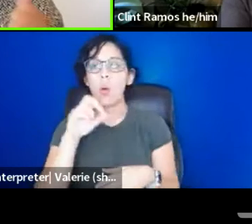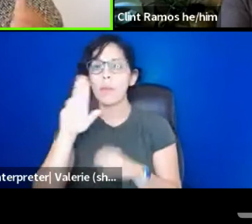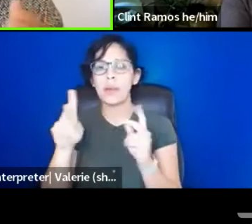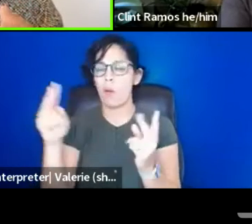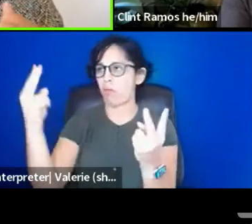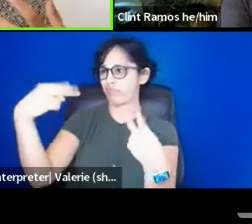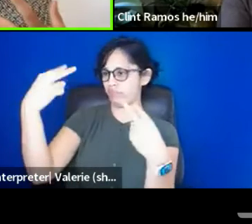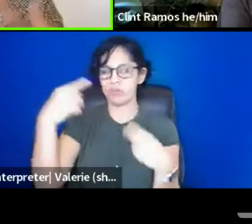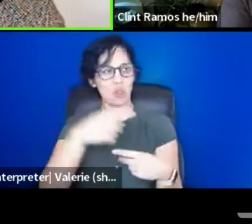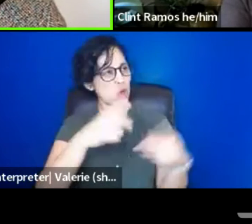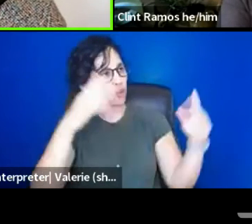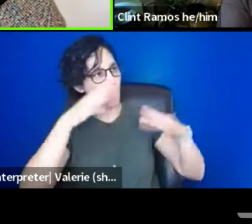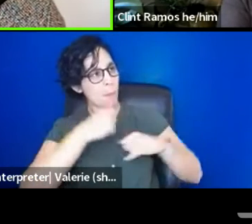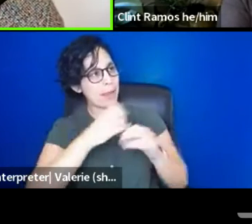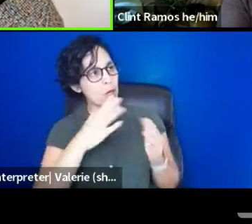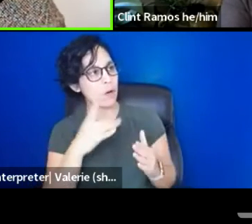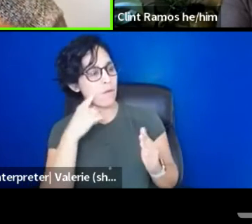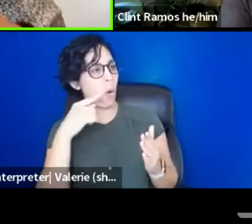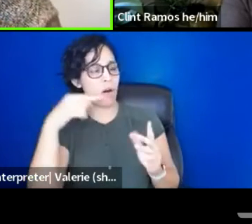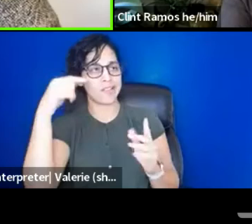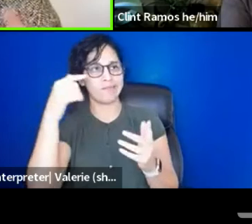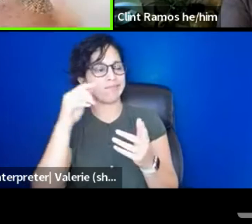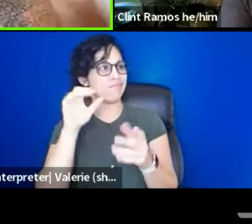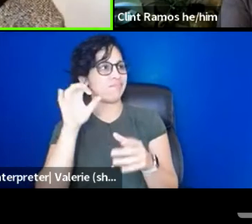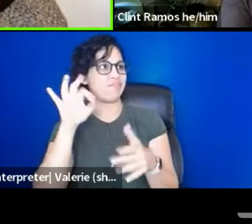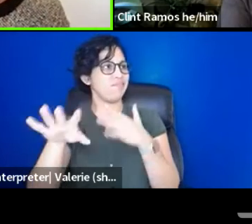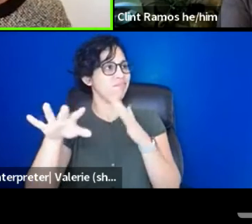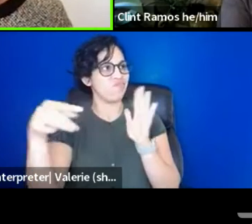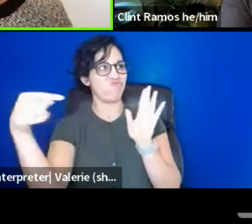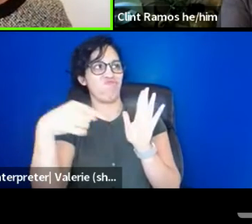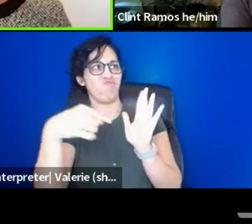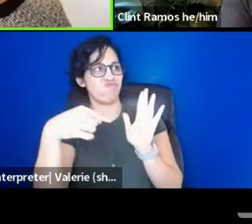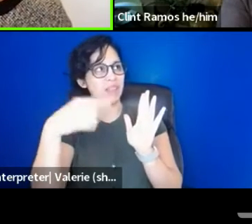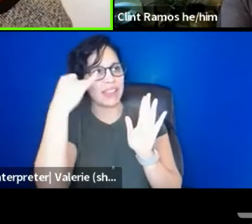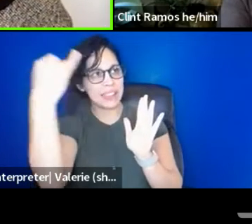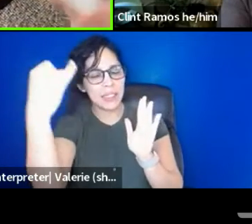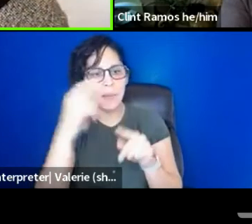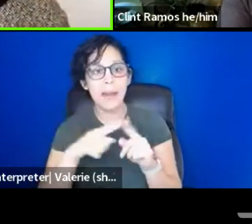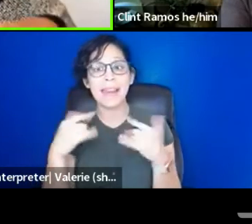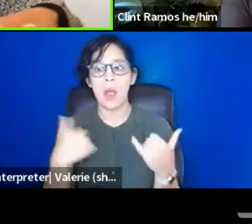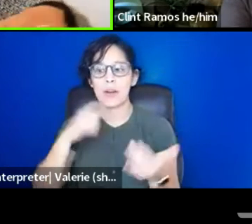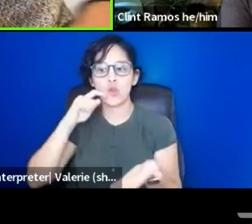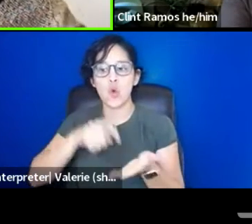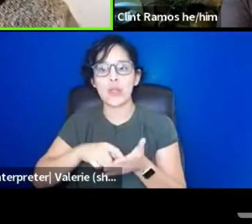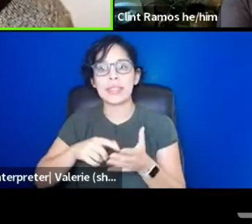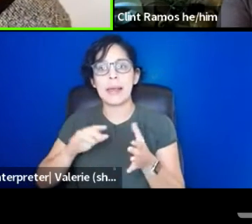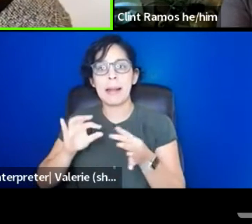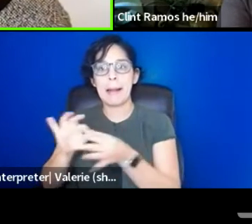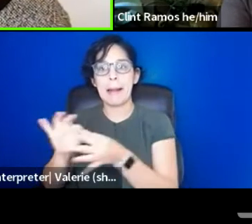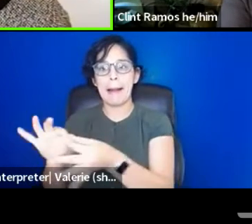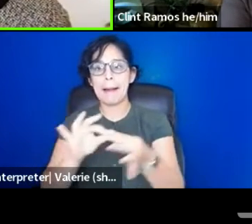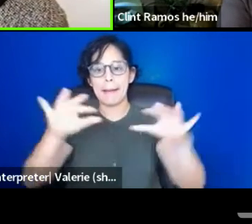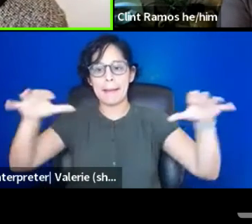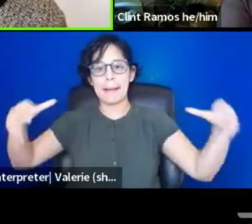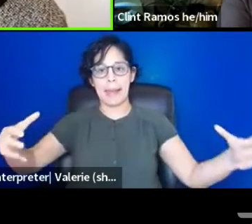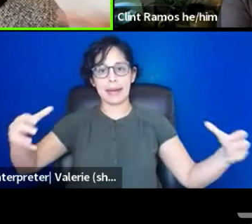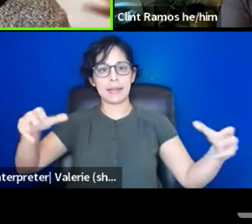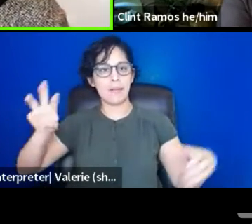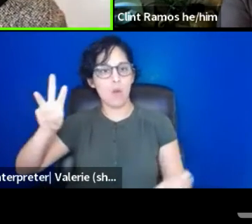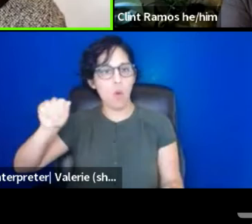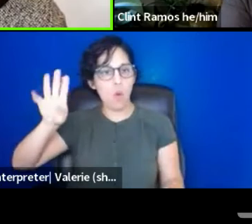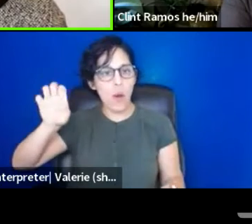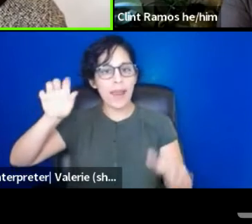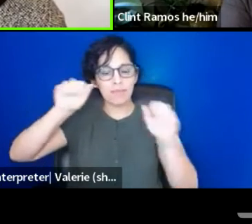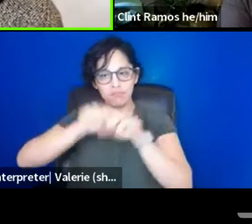banging the pan on this. What's so exciting to me is it feels like now there's a collective wave. And this thing that felt like it was an outlier, this idea